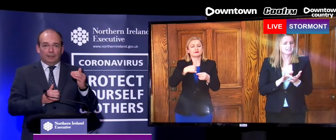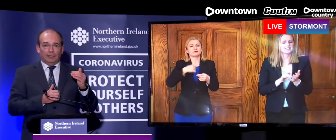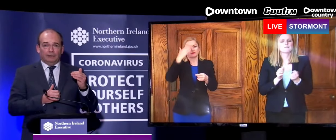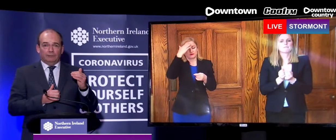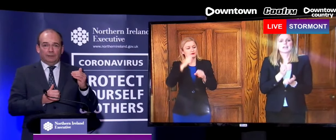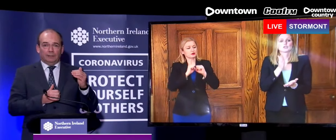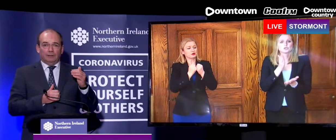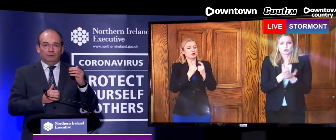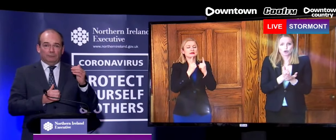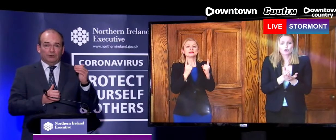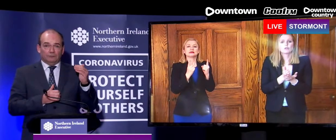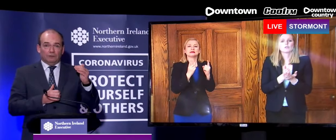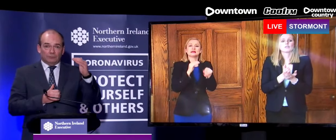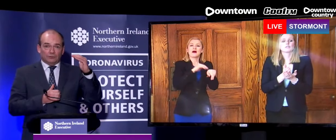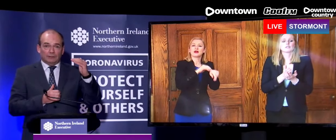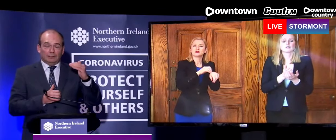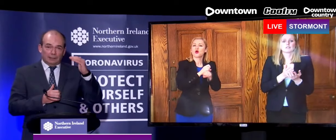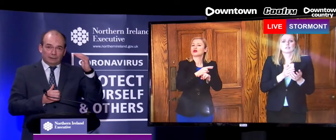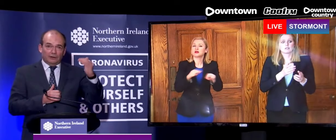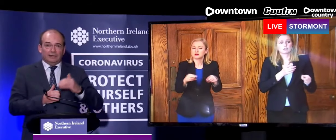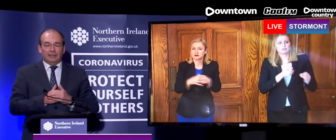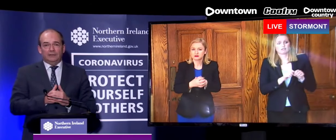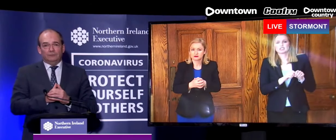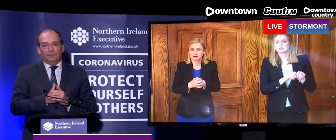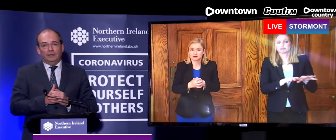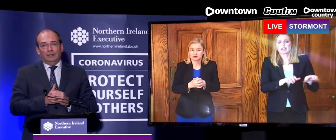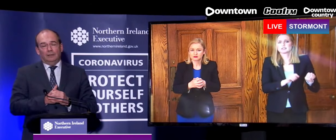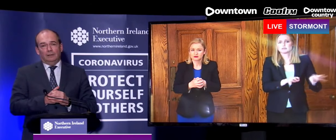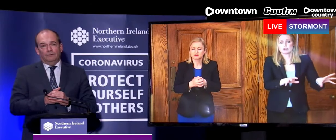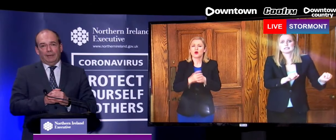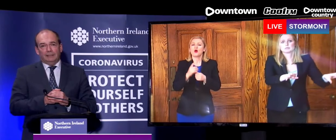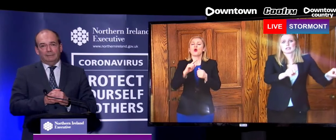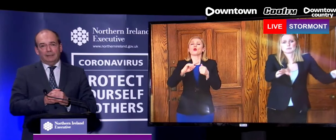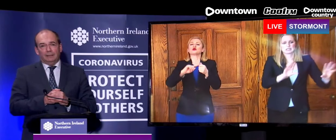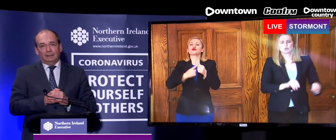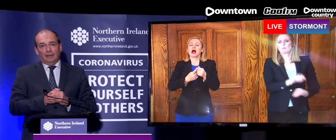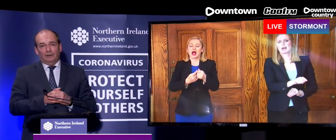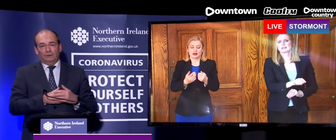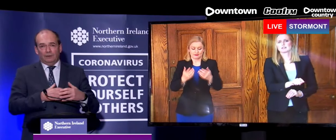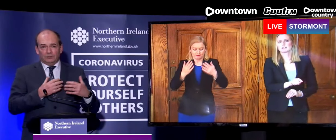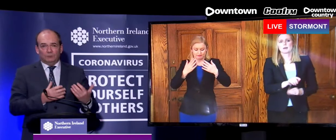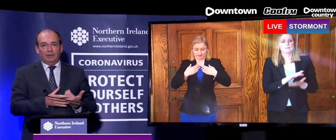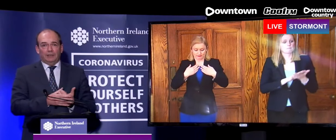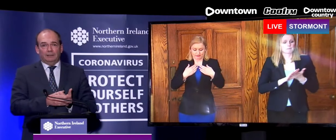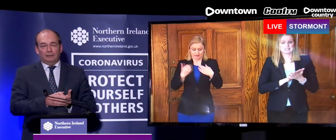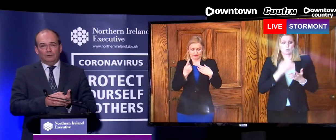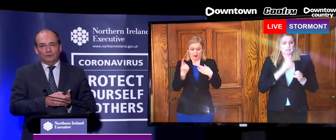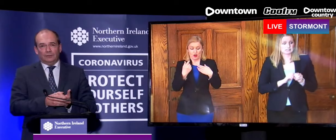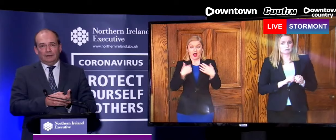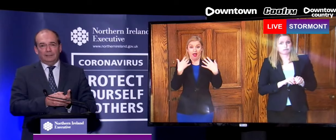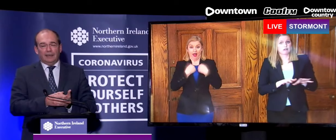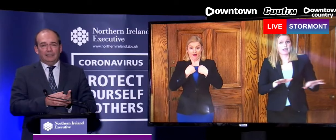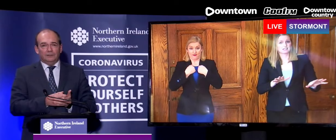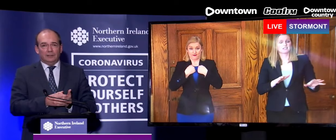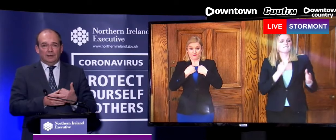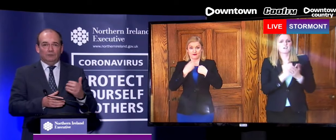the reproductive number. So at the early days of the pandemic, and how the virus is spreading across